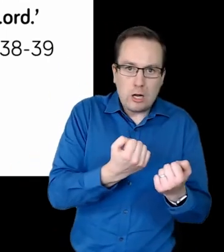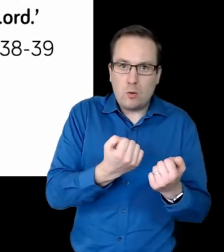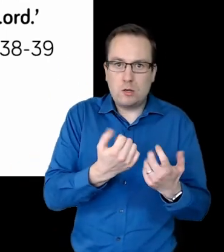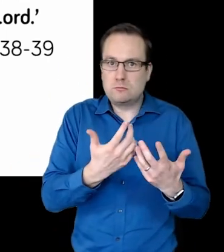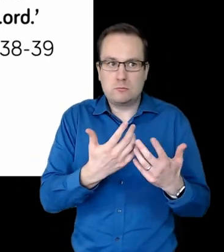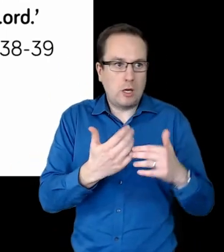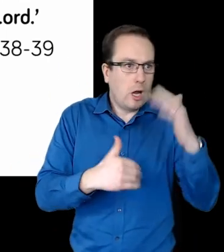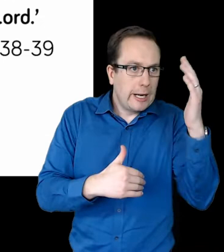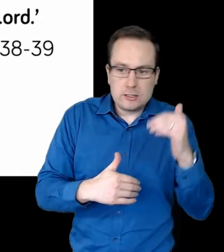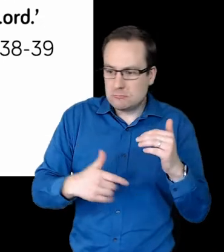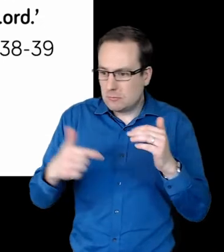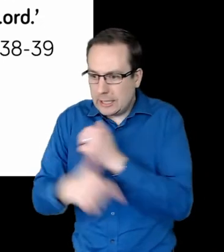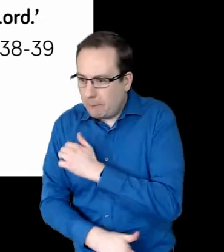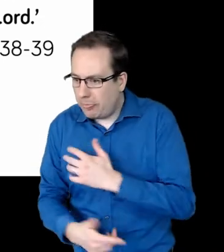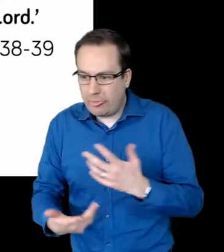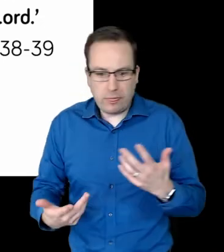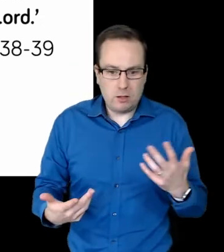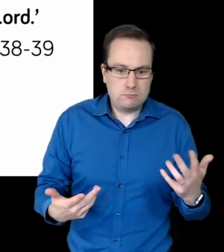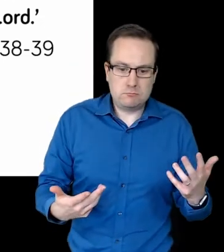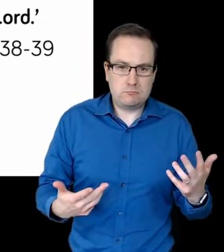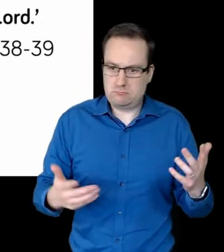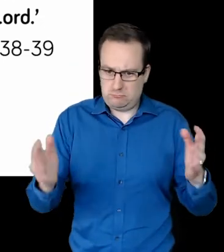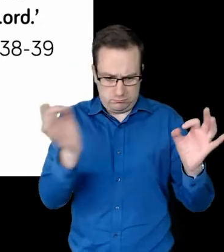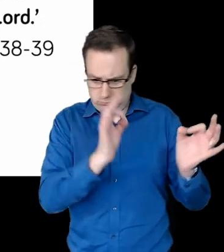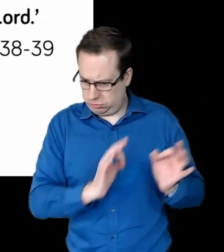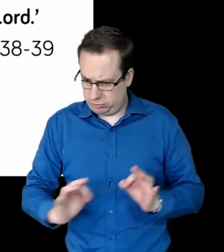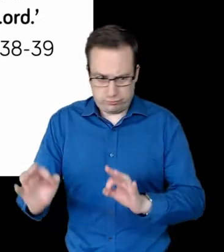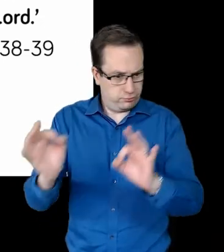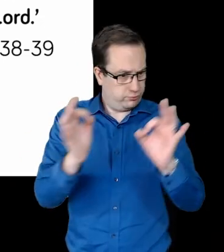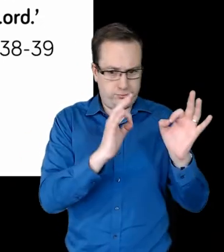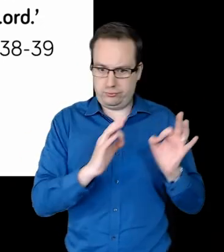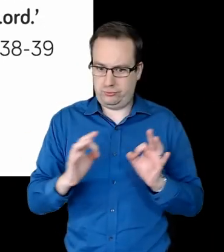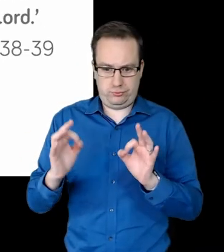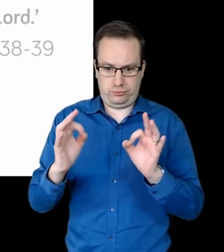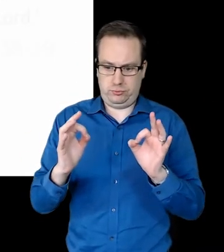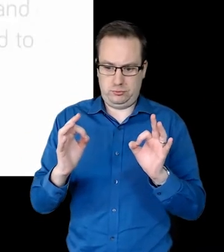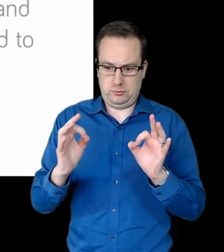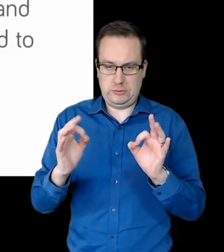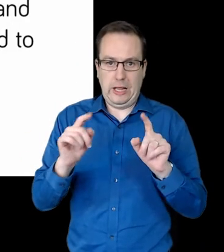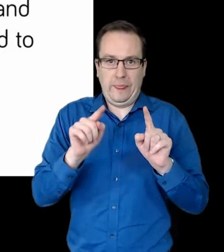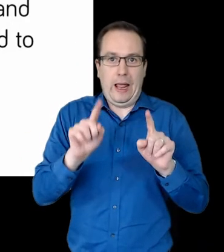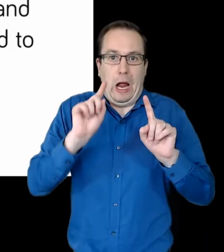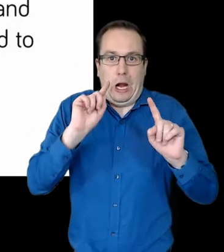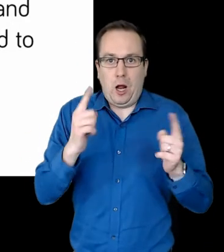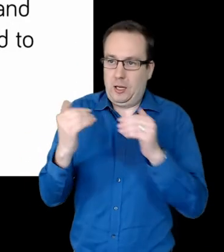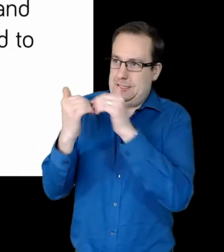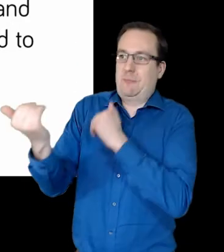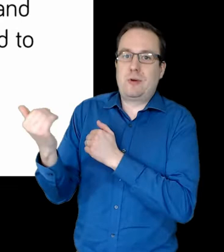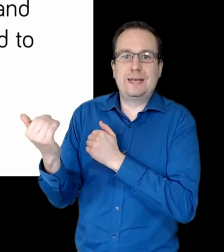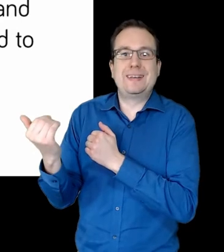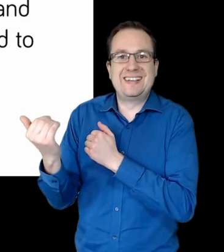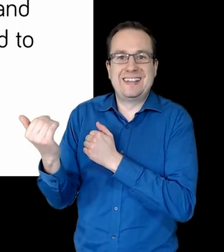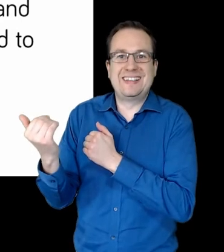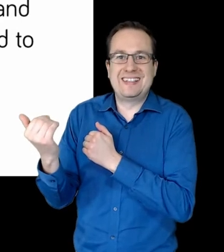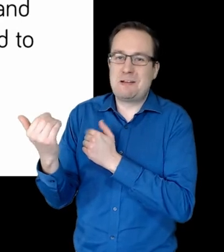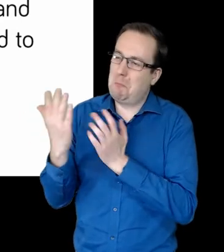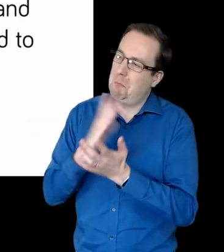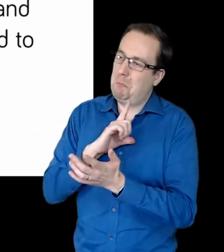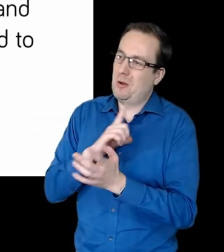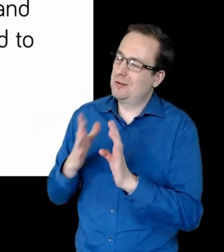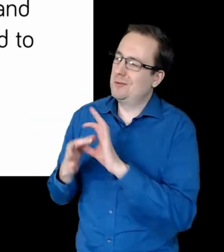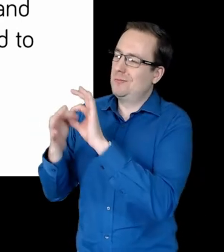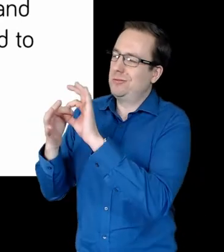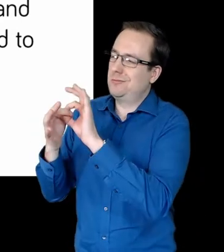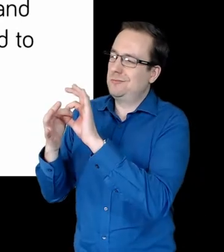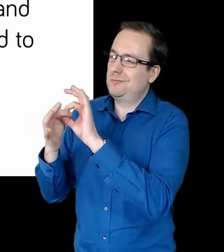height nor depth. Nor anything else in all creation. What would be on your list of things that cannot separate